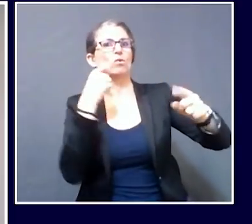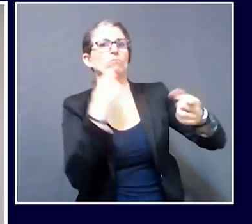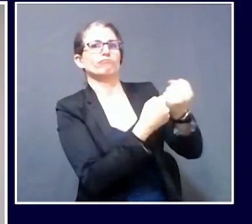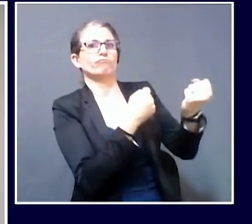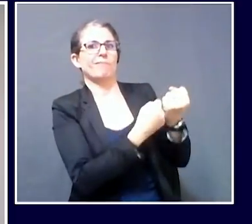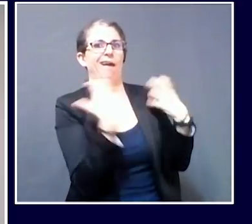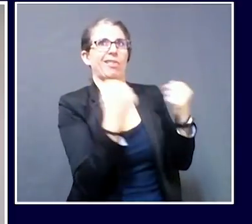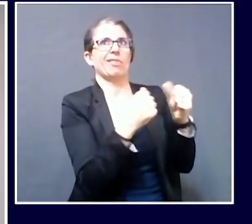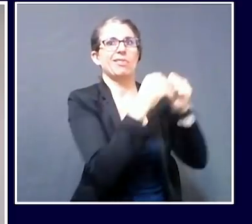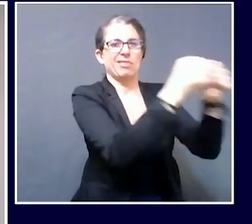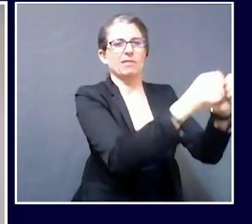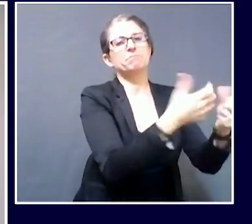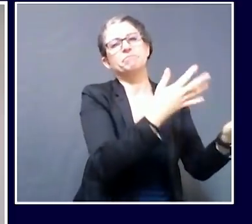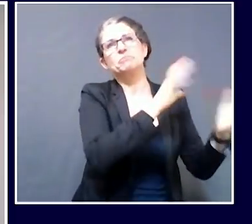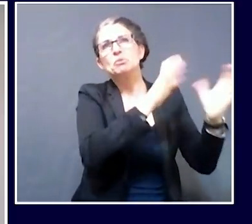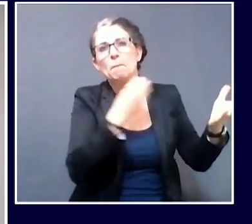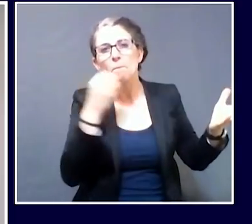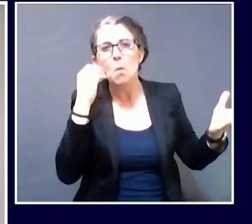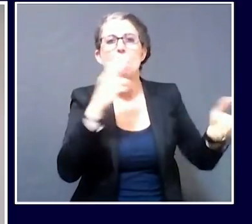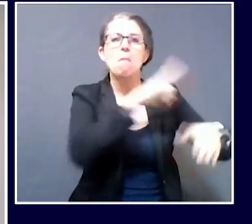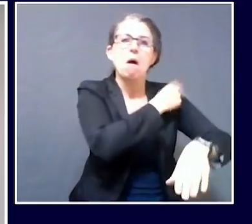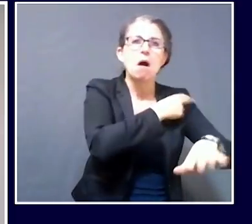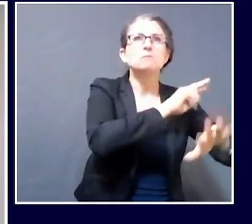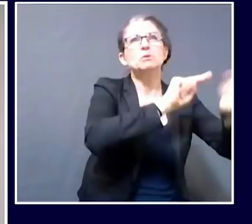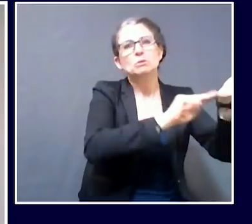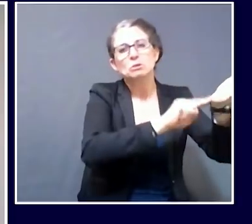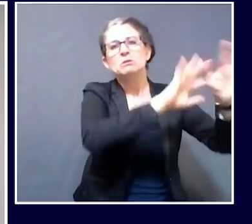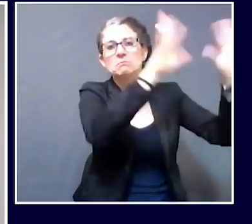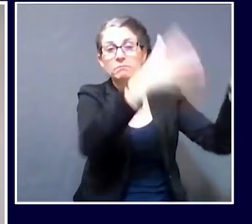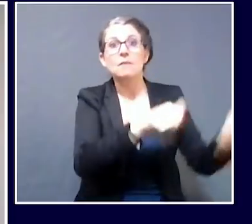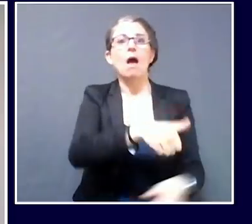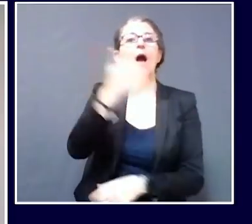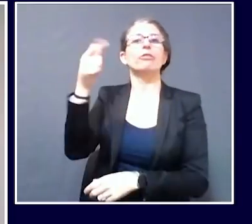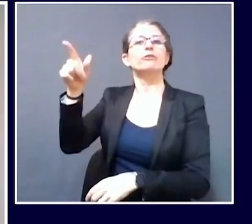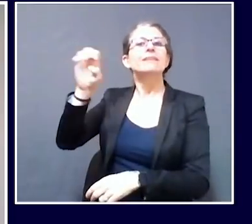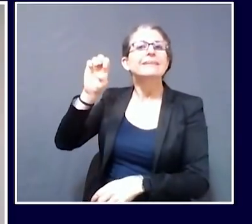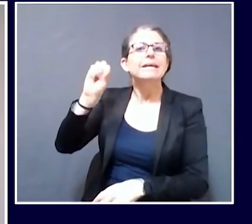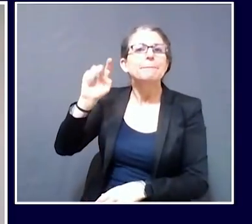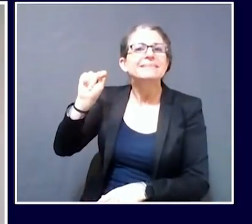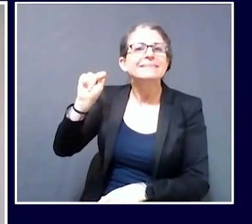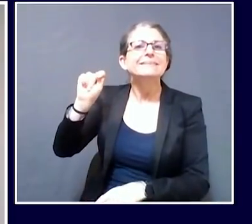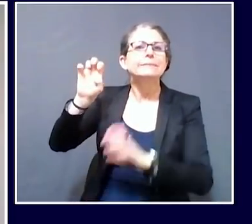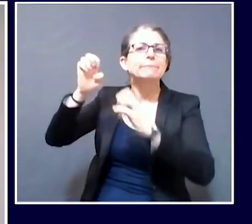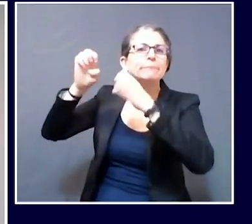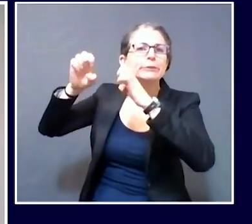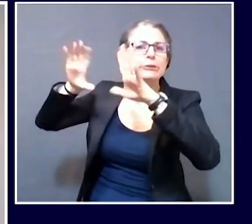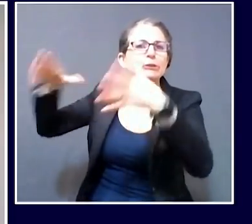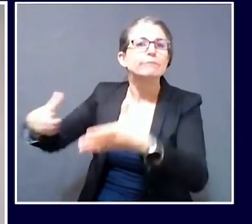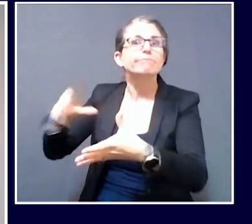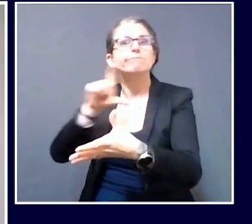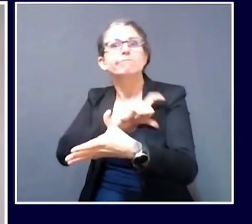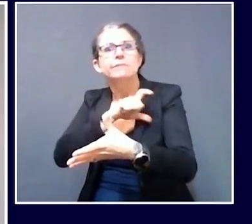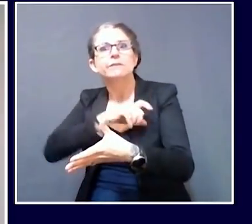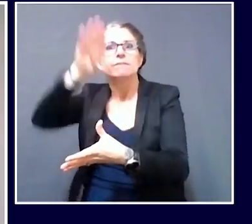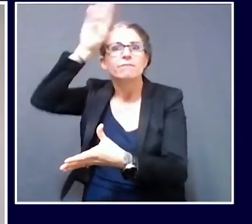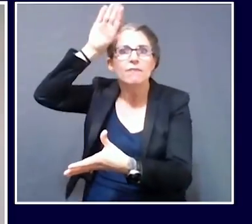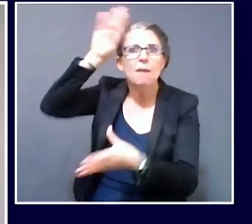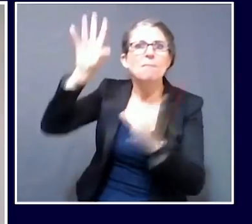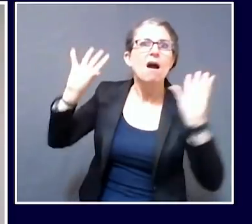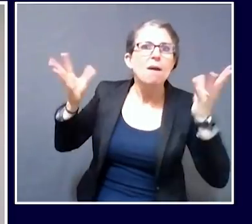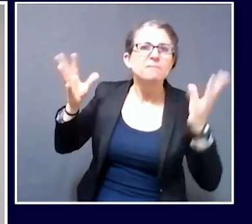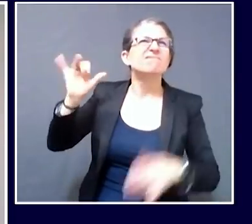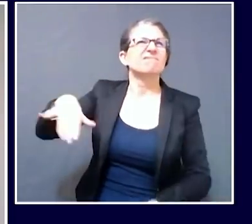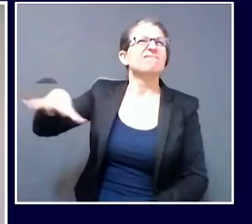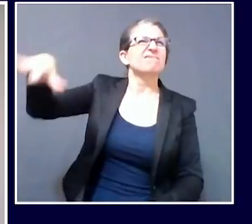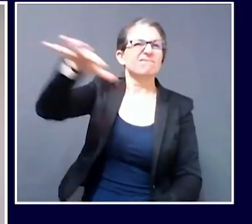other are to local fire rescue and EMS provider organizations in your backyard. Our goal